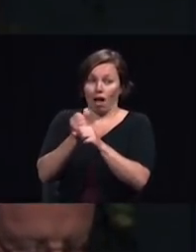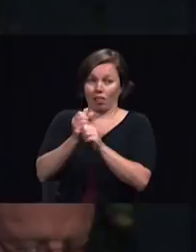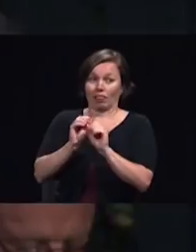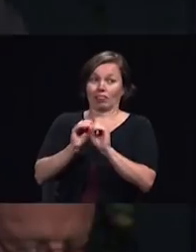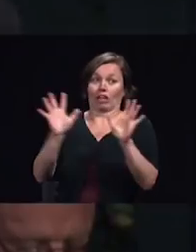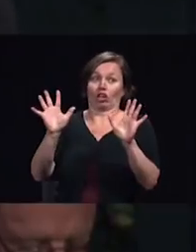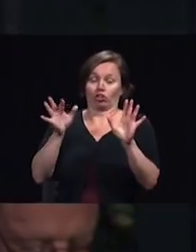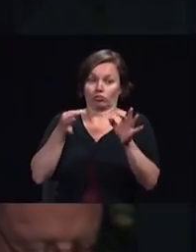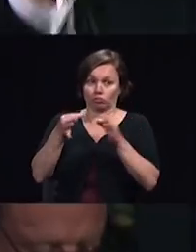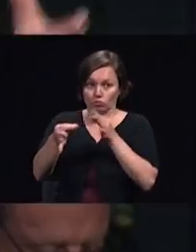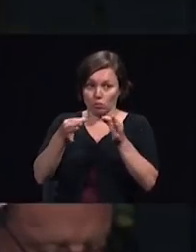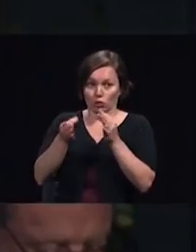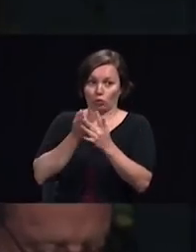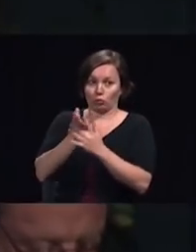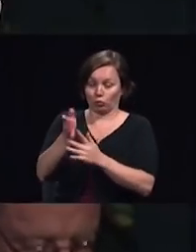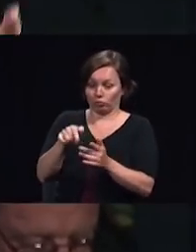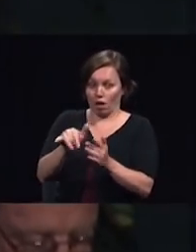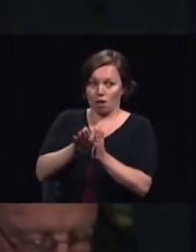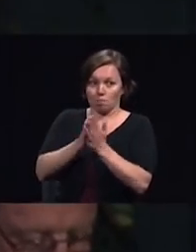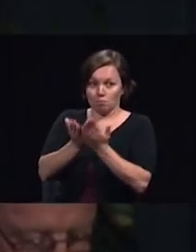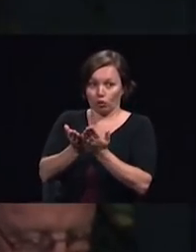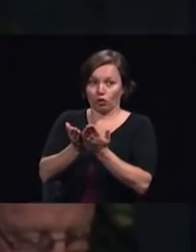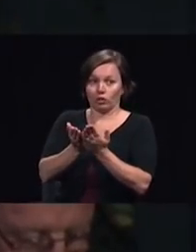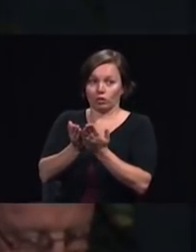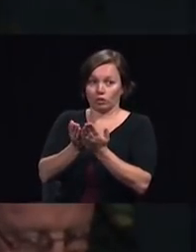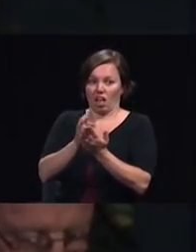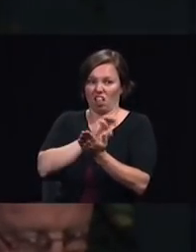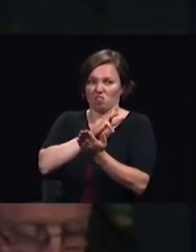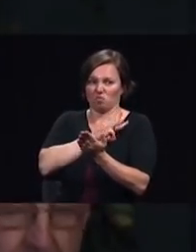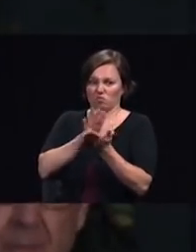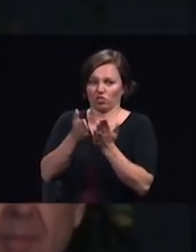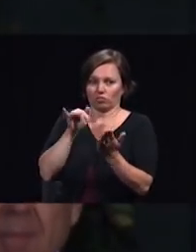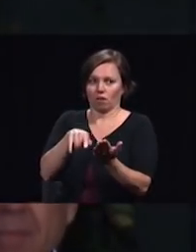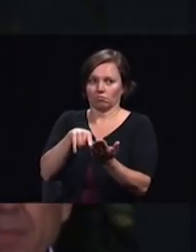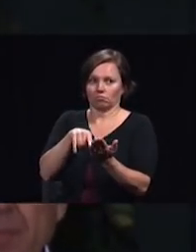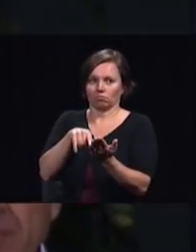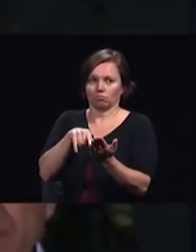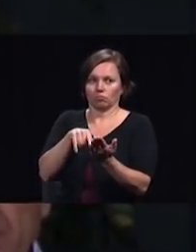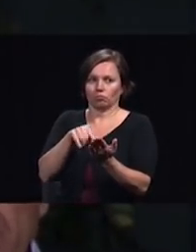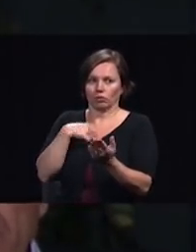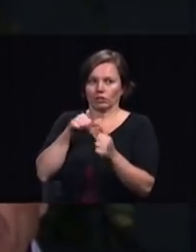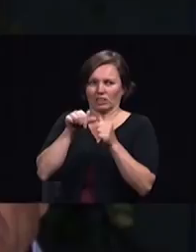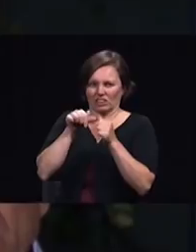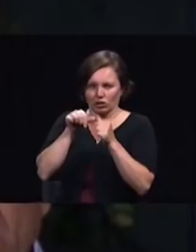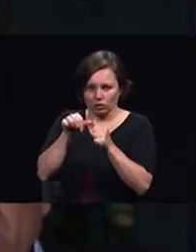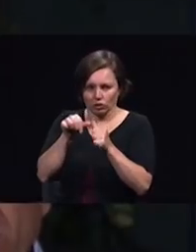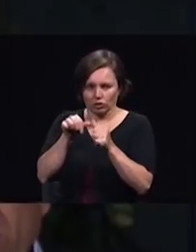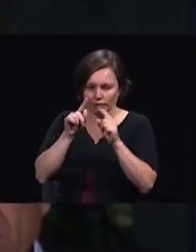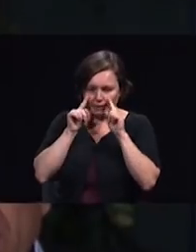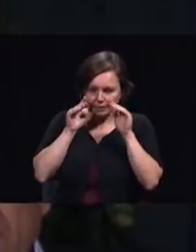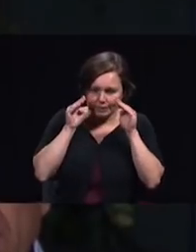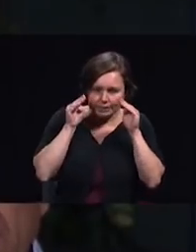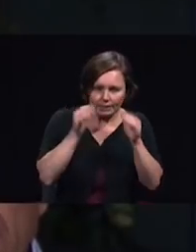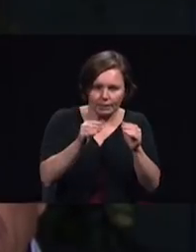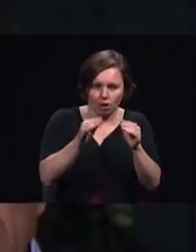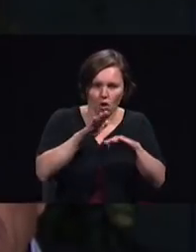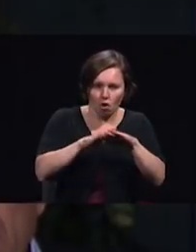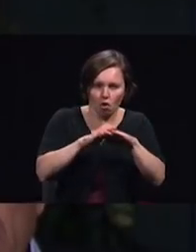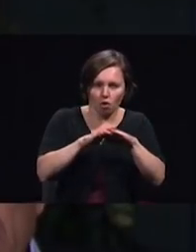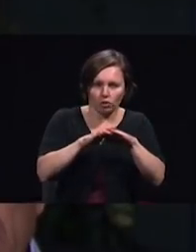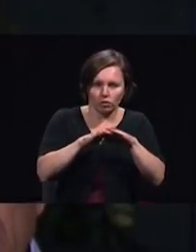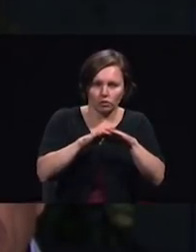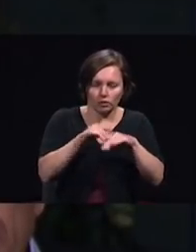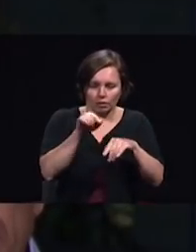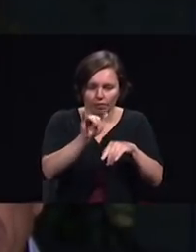and we are to be increasingly attentive to those instructions as we see the day of the